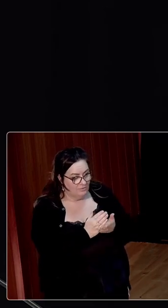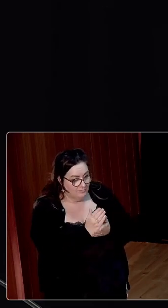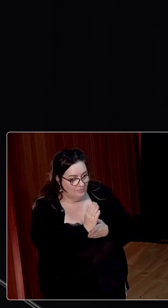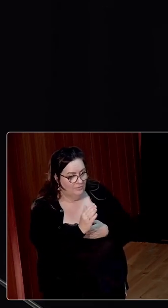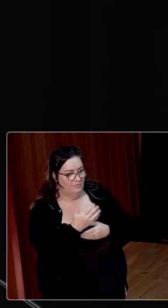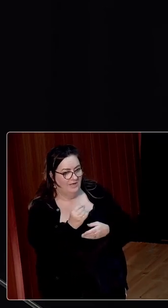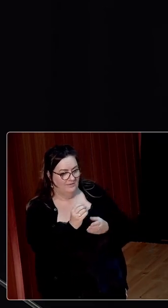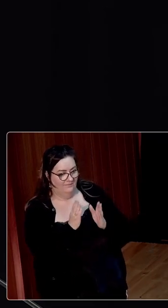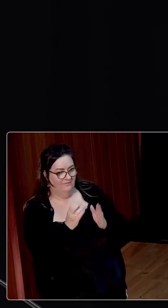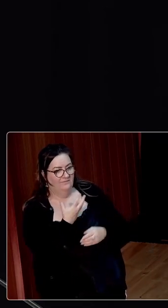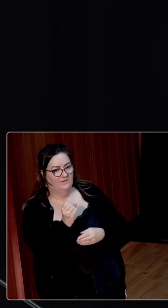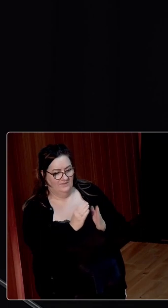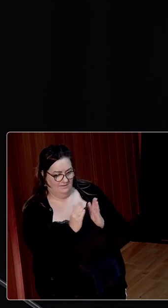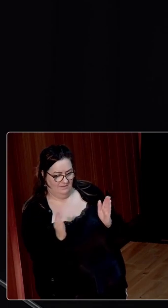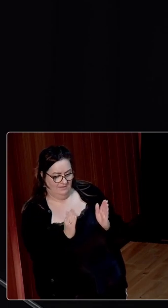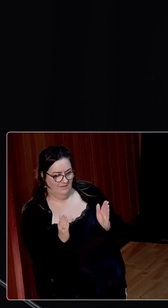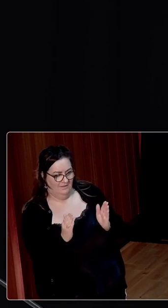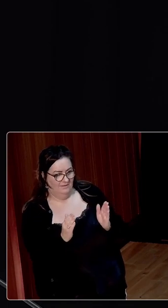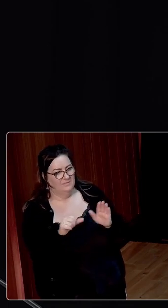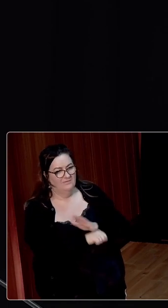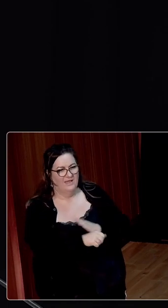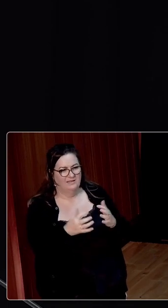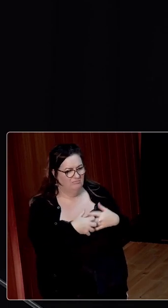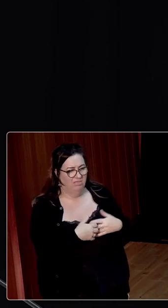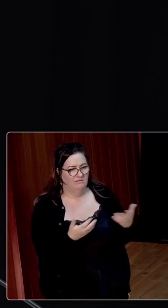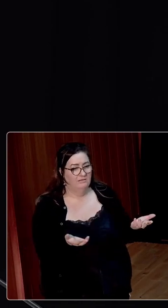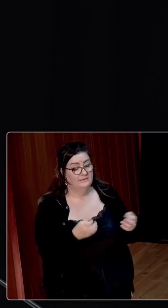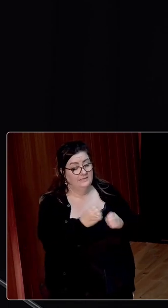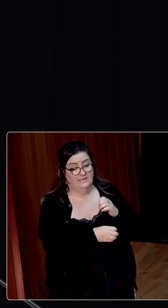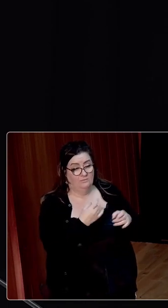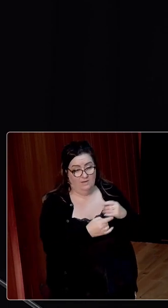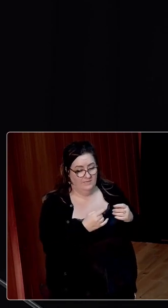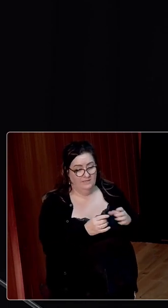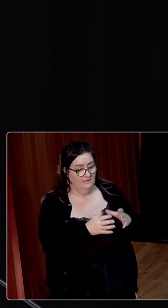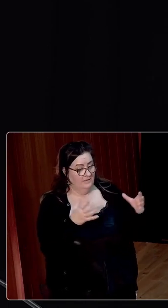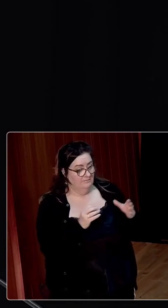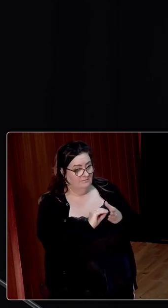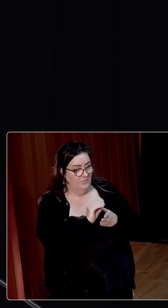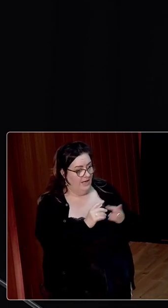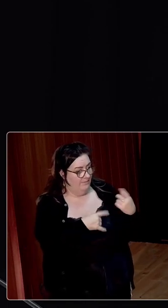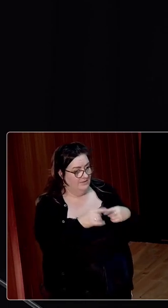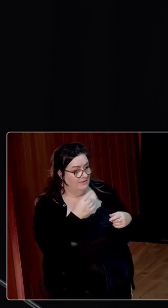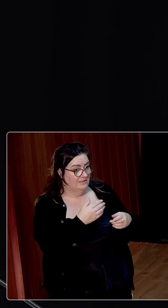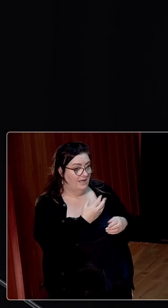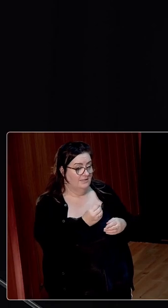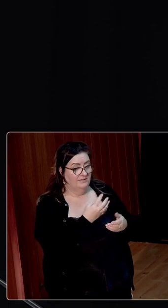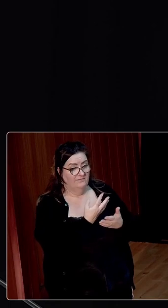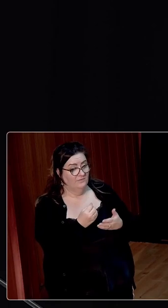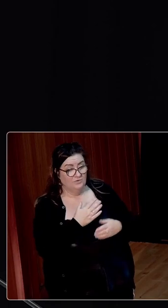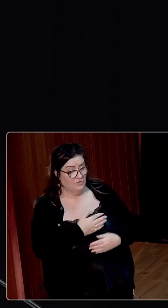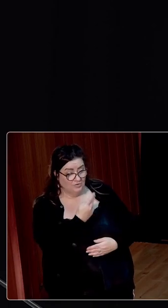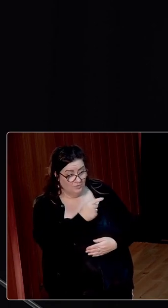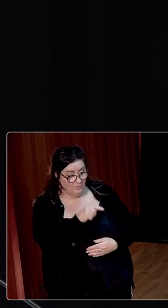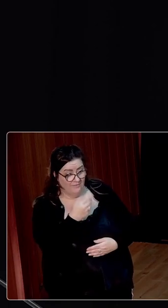1950s. The plan was a failure. In the end, the increase in output across the 1950s was just